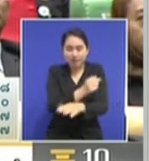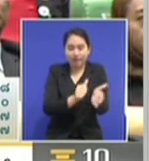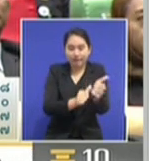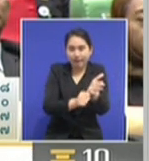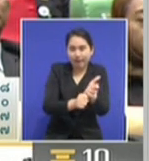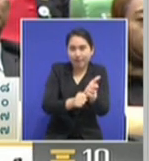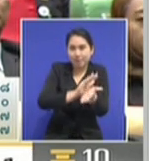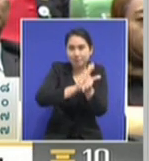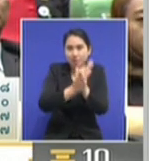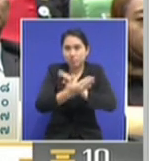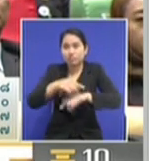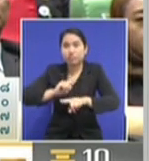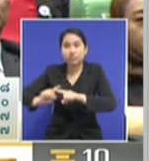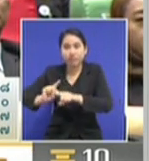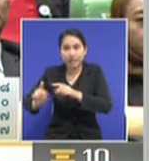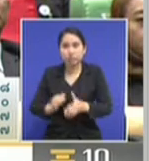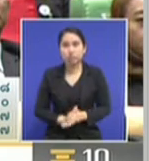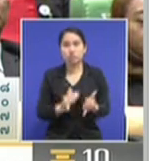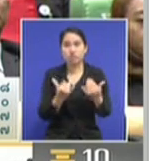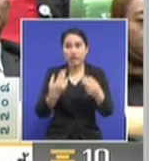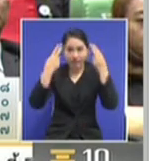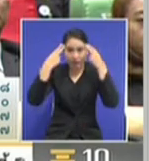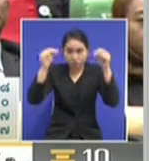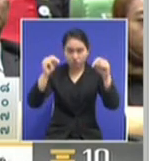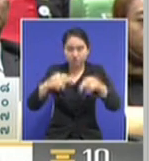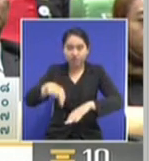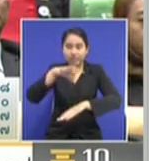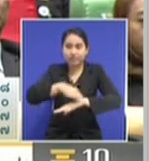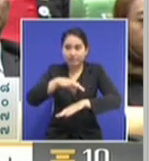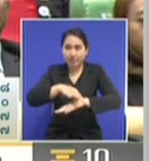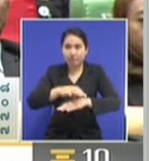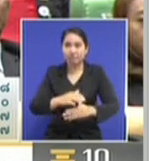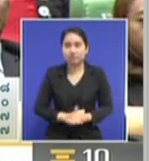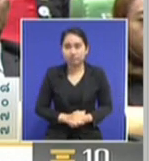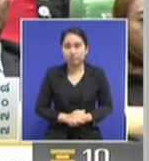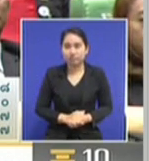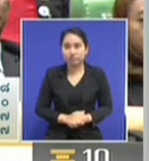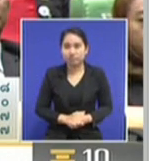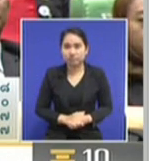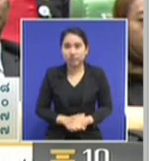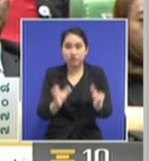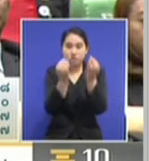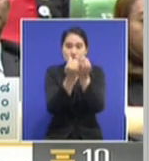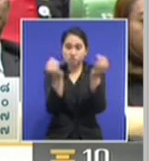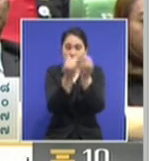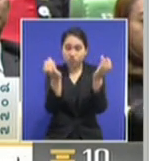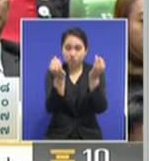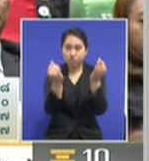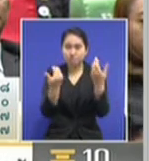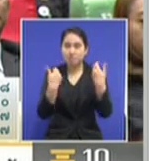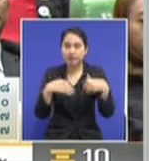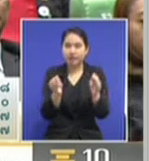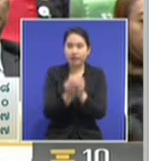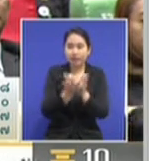for both media and perhaps Thai people, they predict or they can send, they kind of